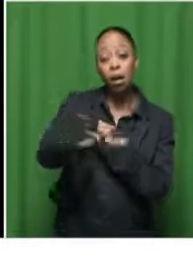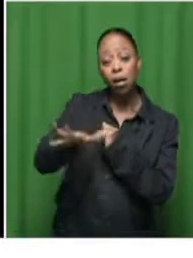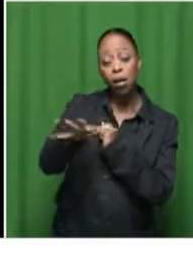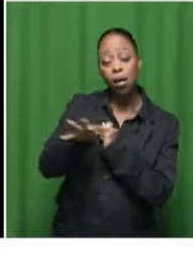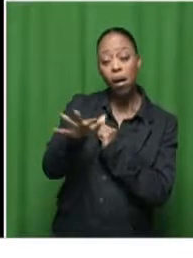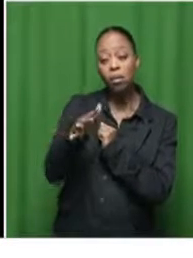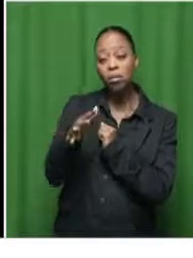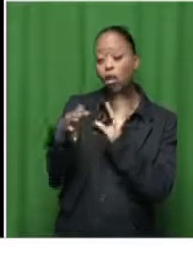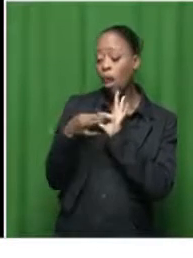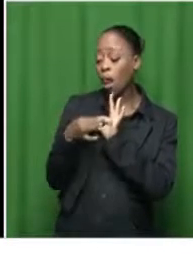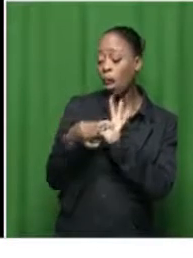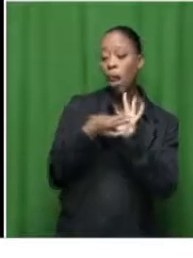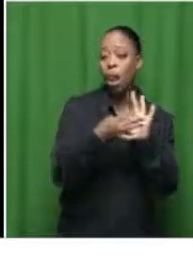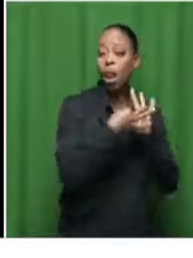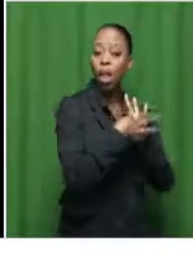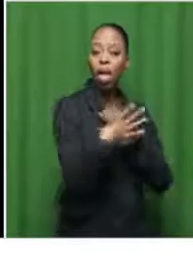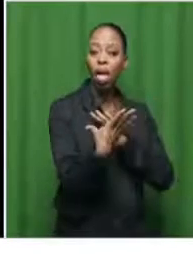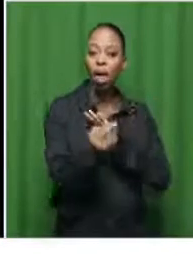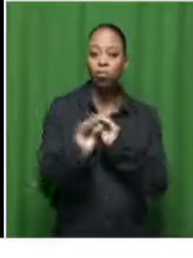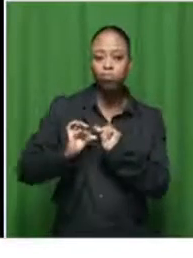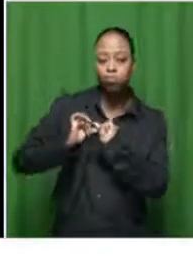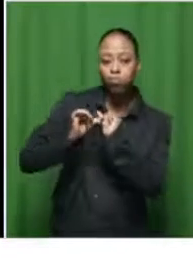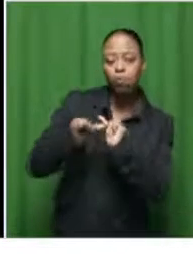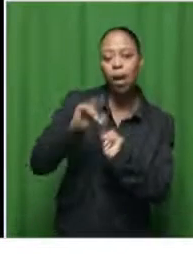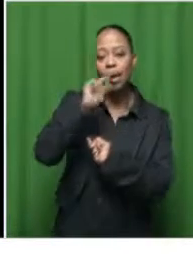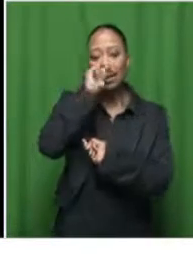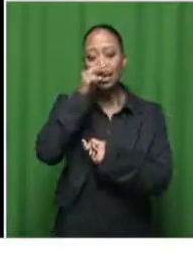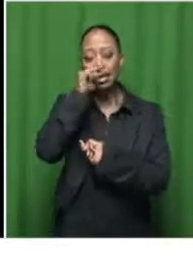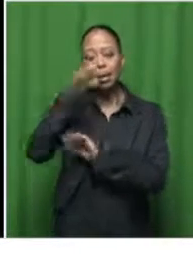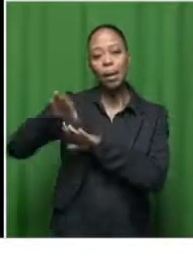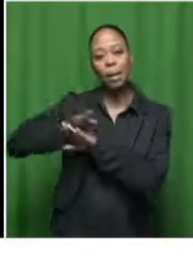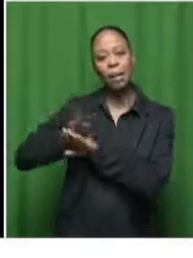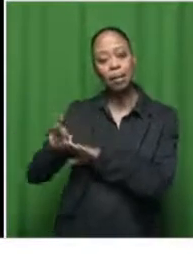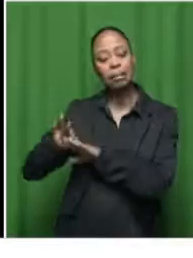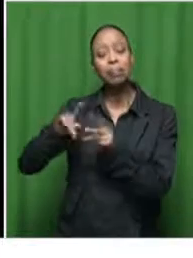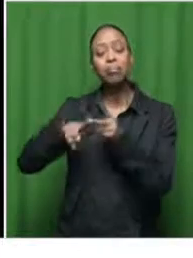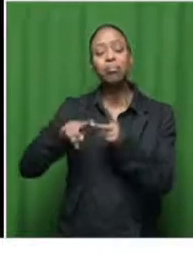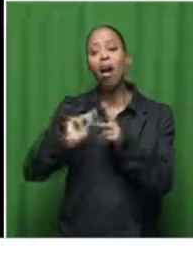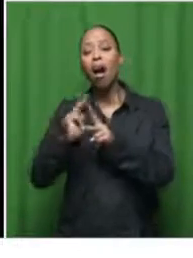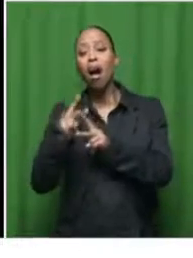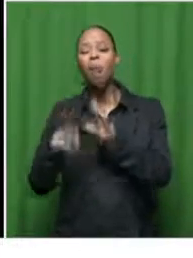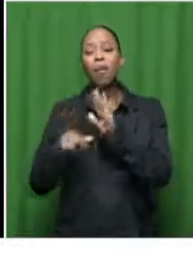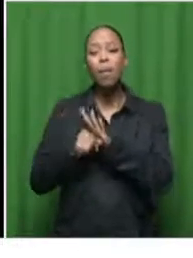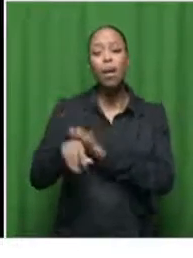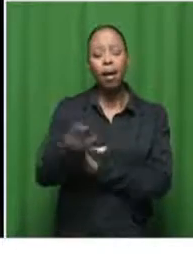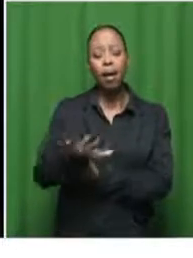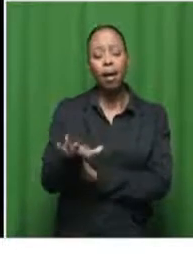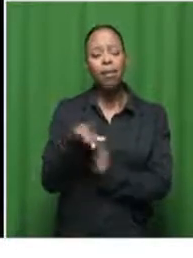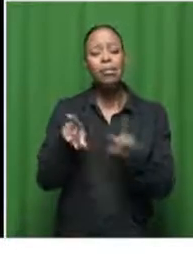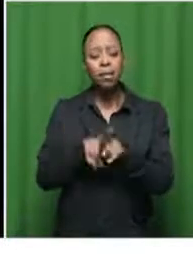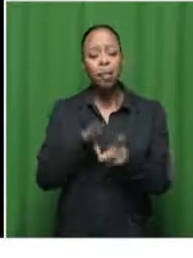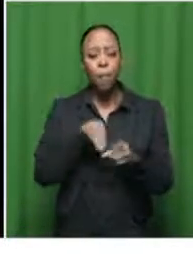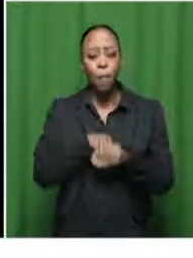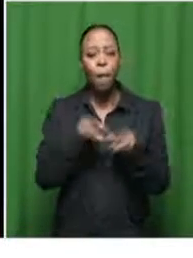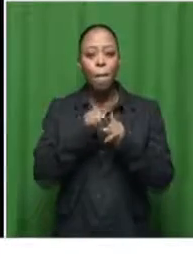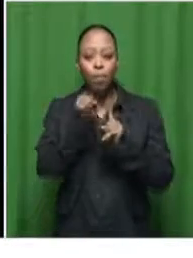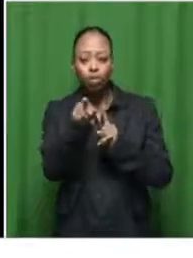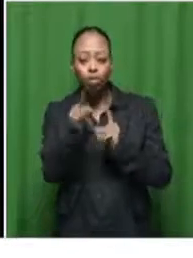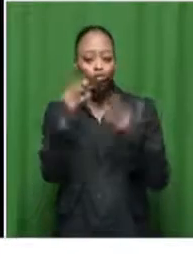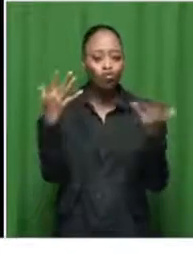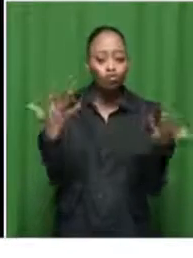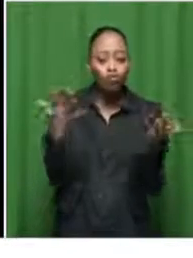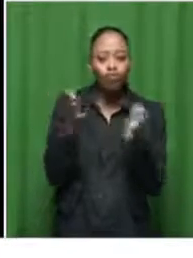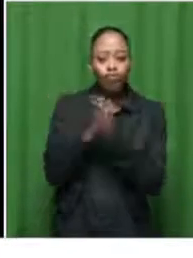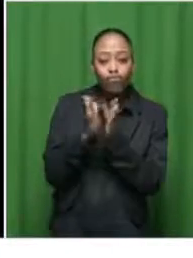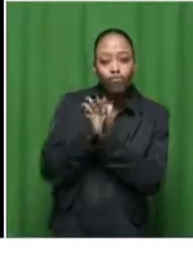intertwined with sustainable urbanization and many other important areas but what's your current call